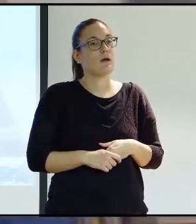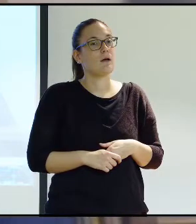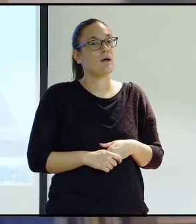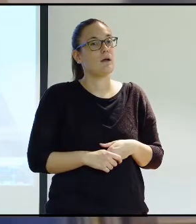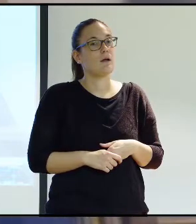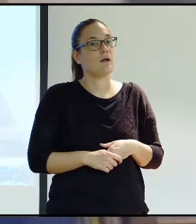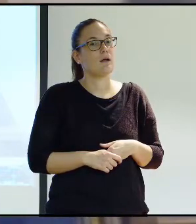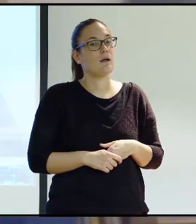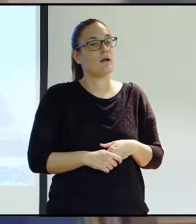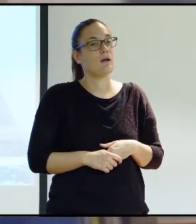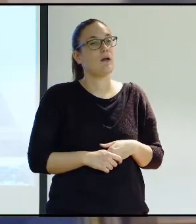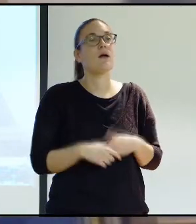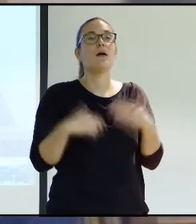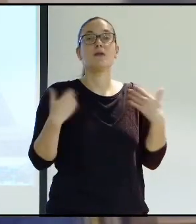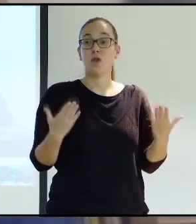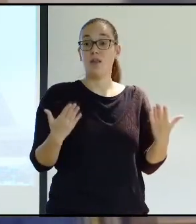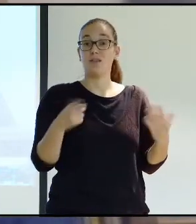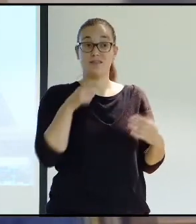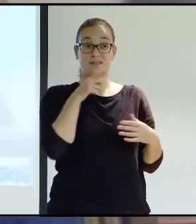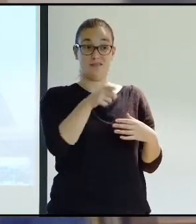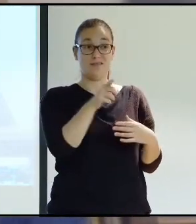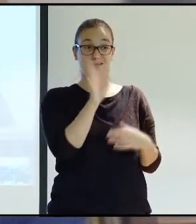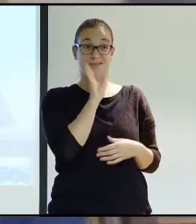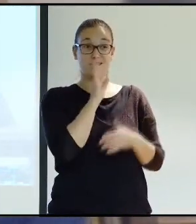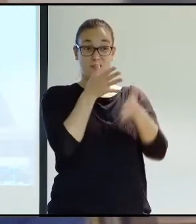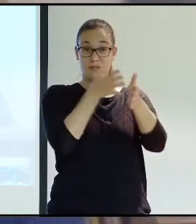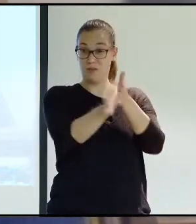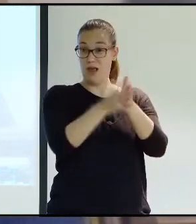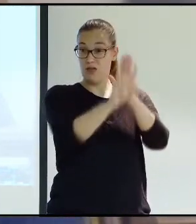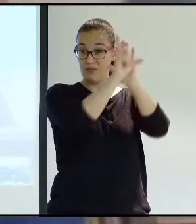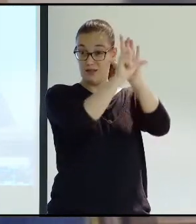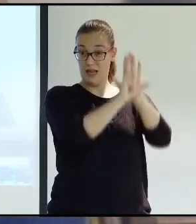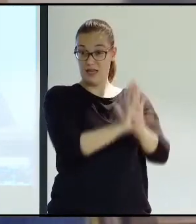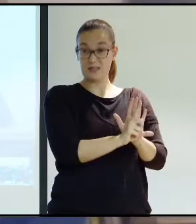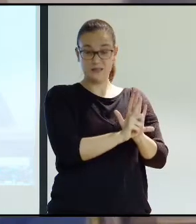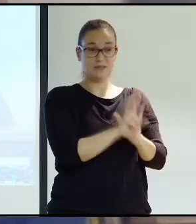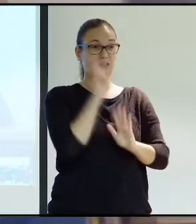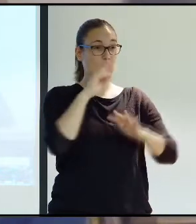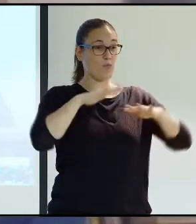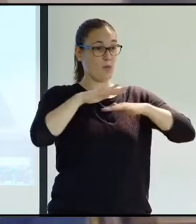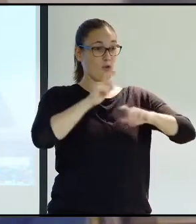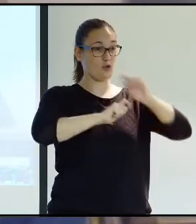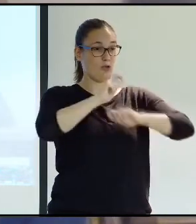So having said this, as a preamble, all of these